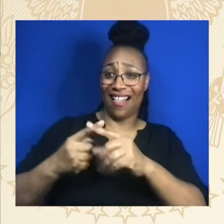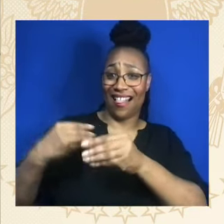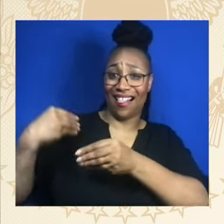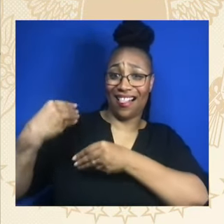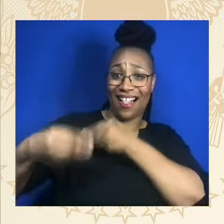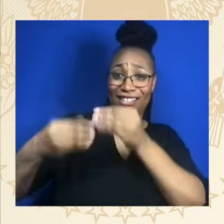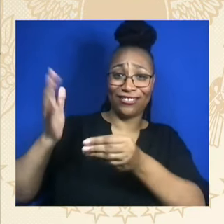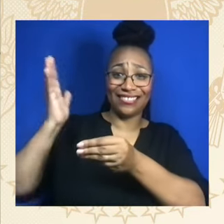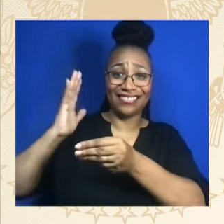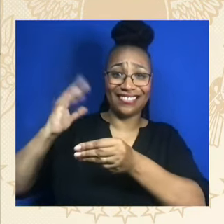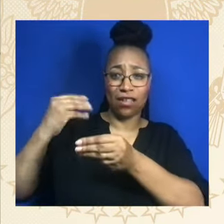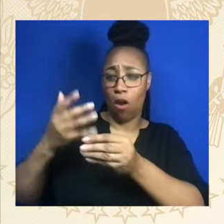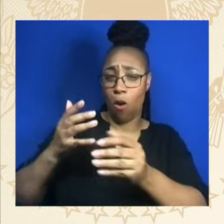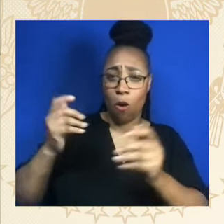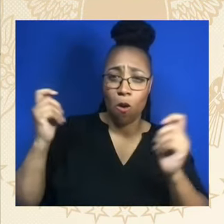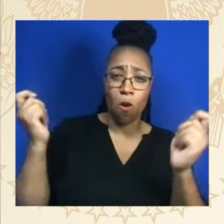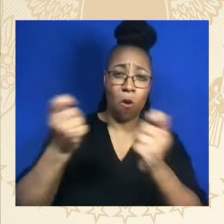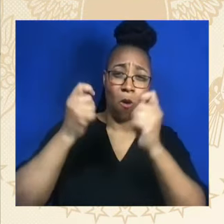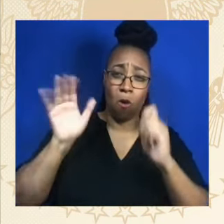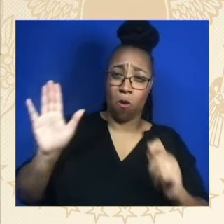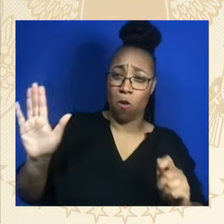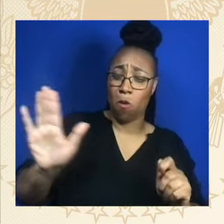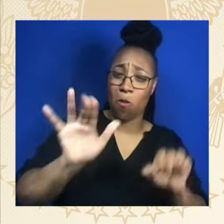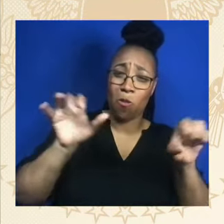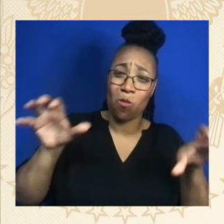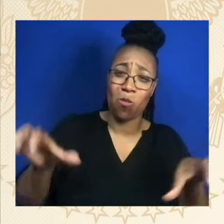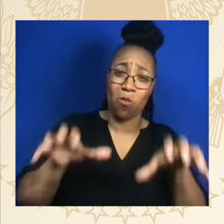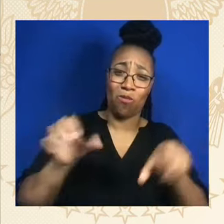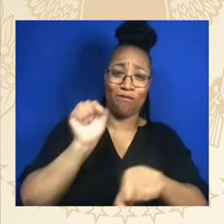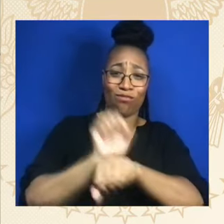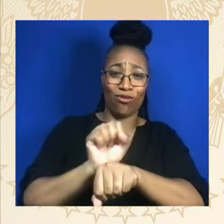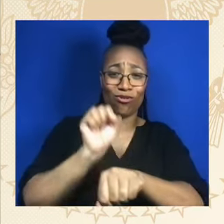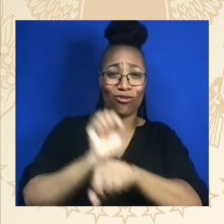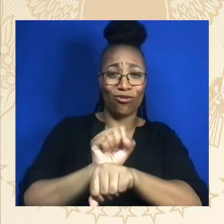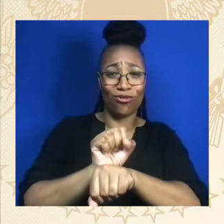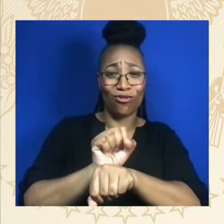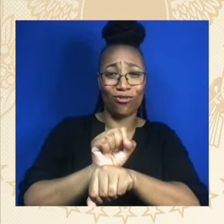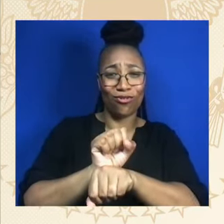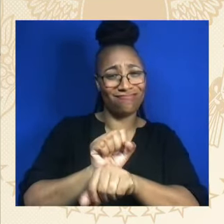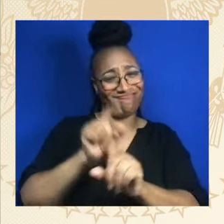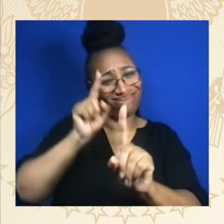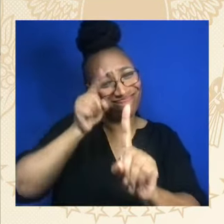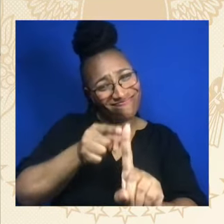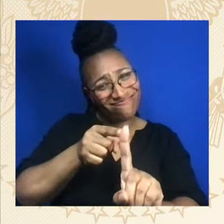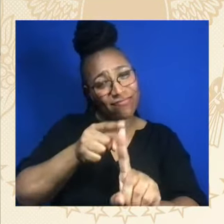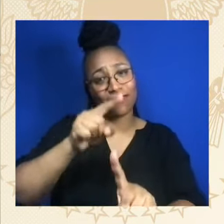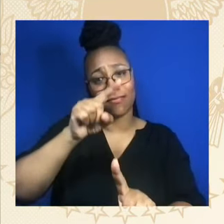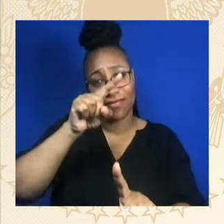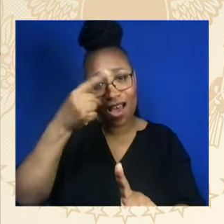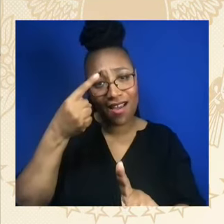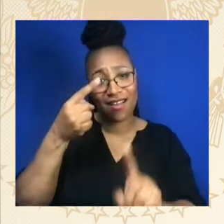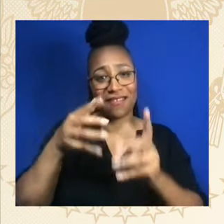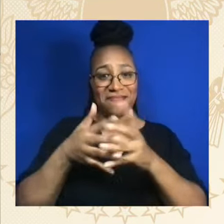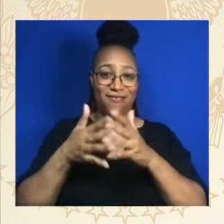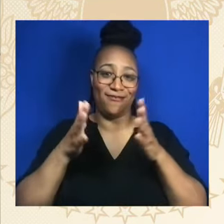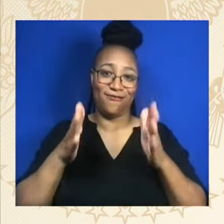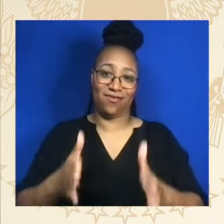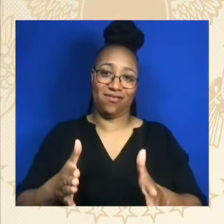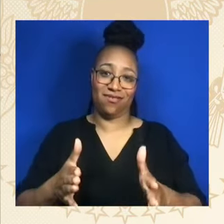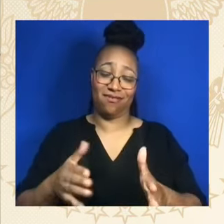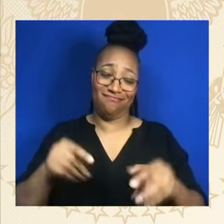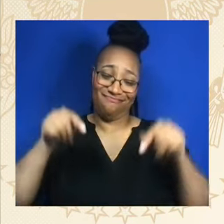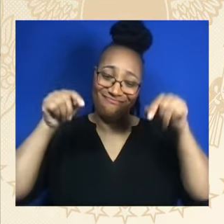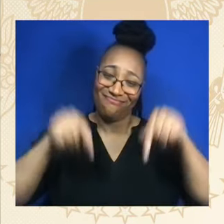history. No, we celebrate all of you and the progress we've made together the past two years. Progress to lay the foundation for a